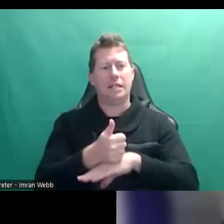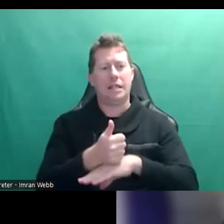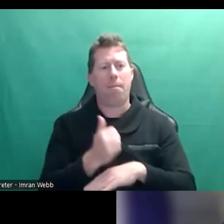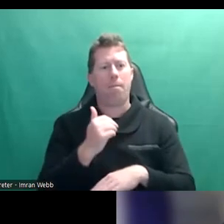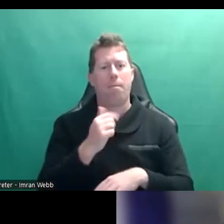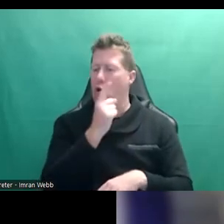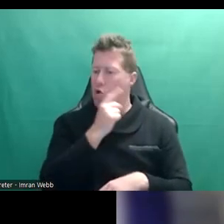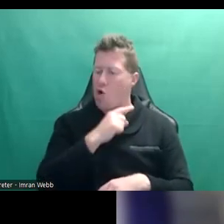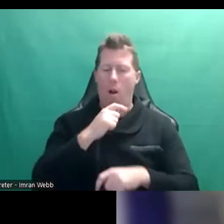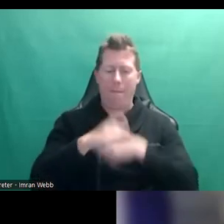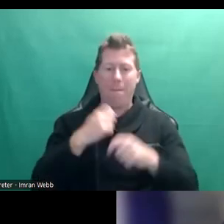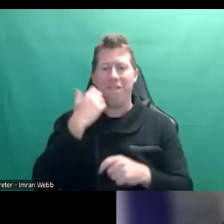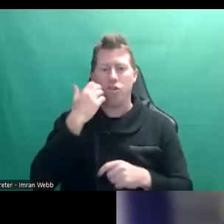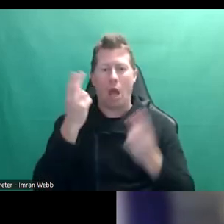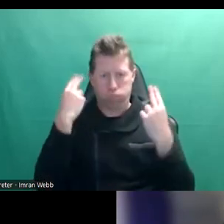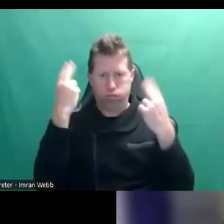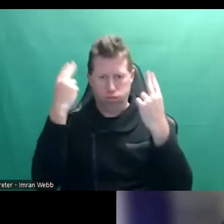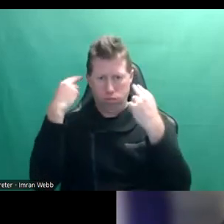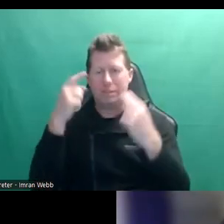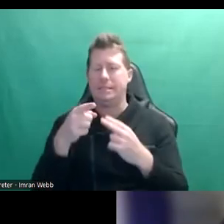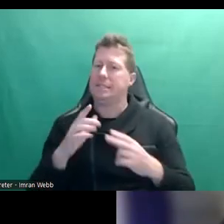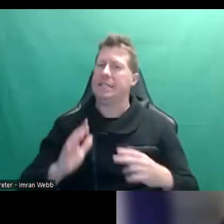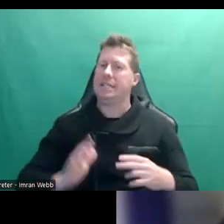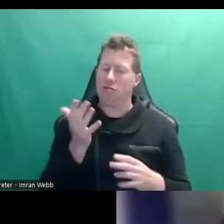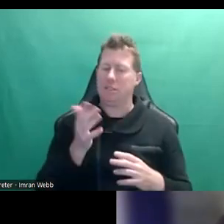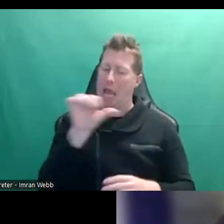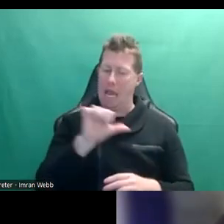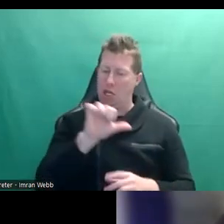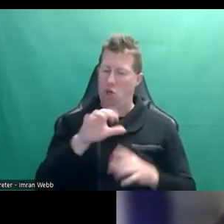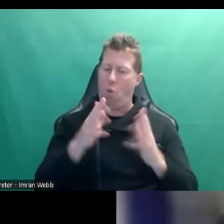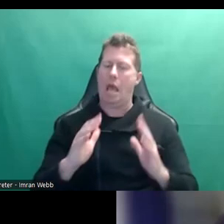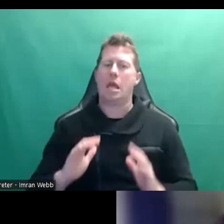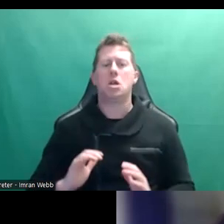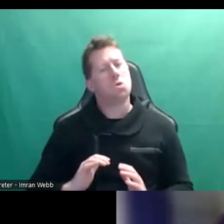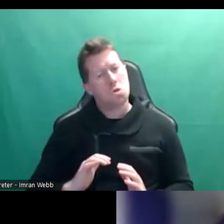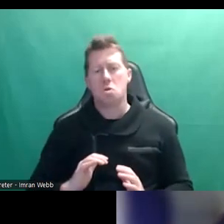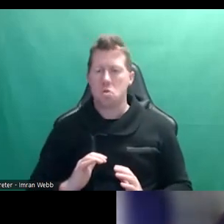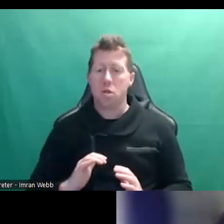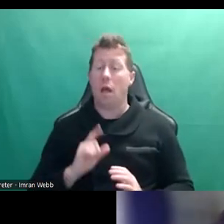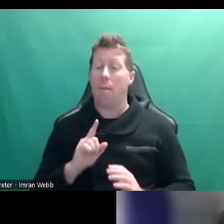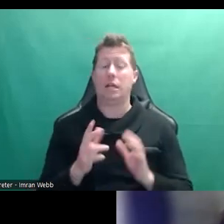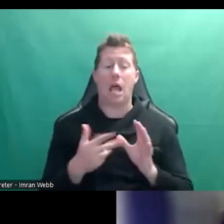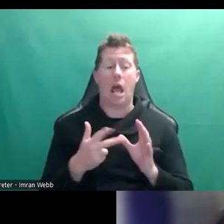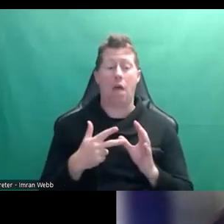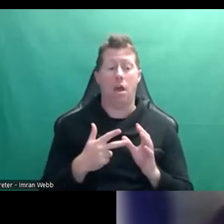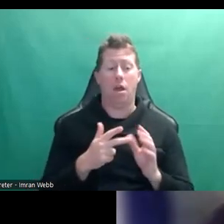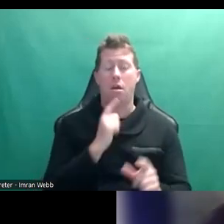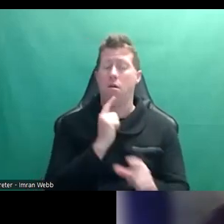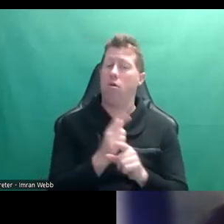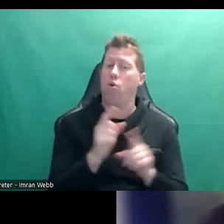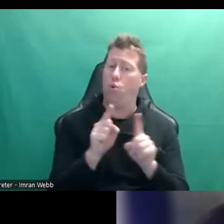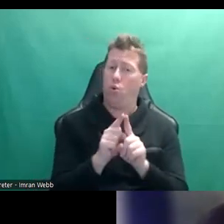compliant in their futures. And that's something to really think about and unpack. Um, another thing to talk about is, um,